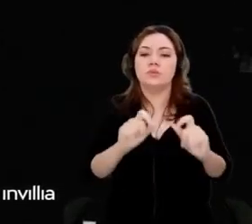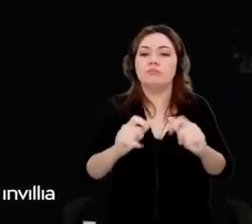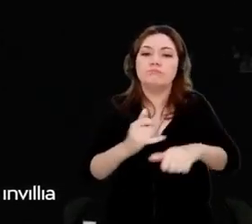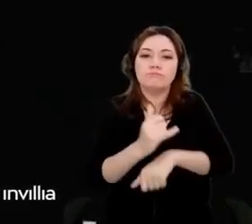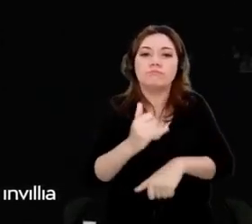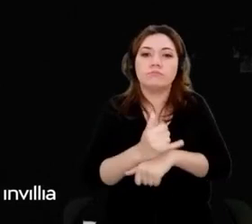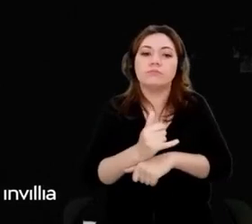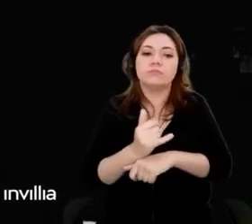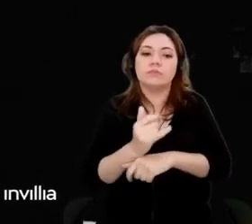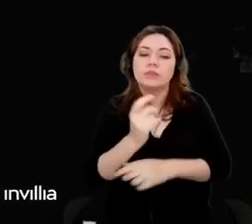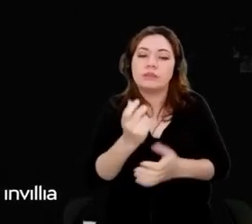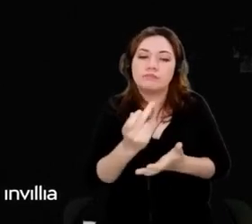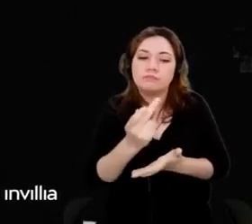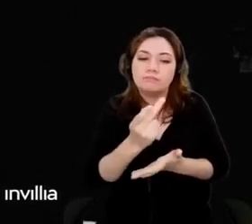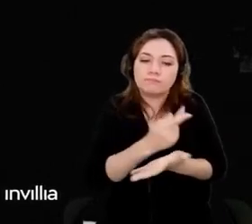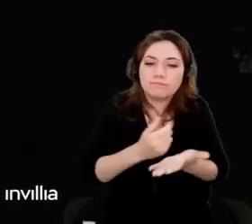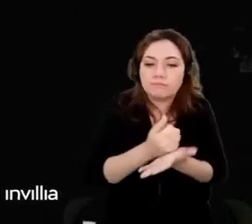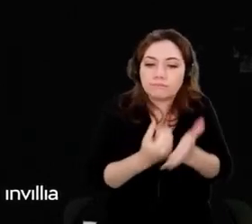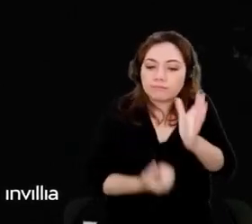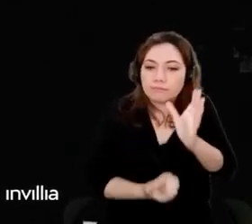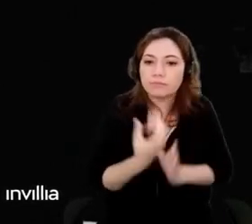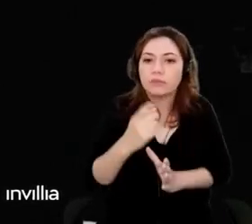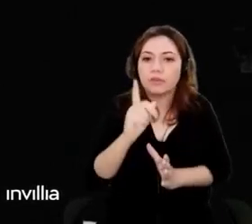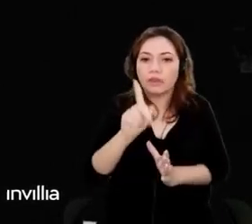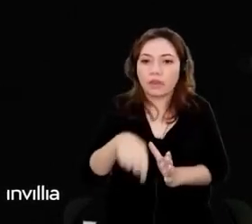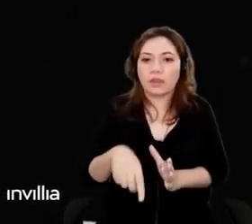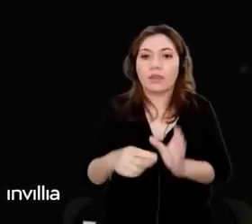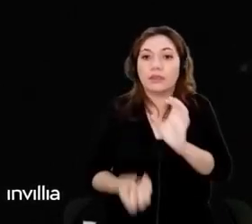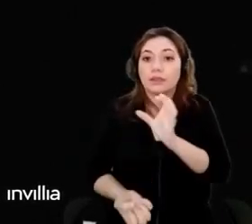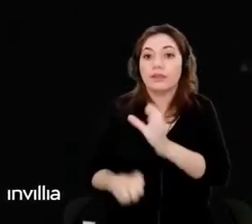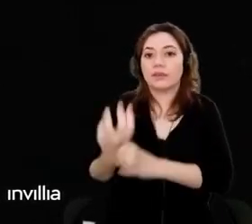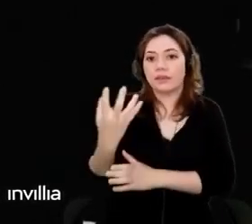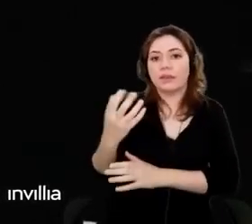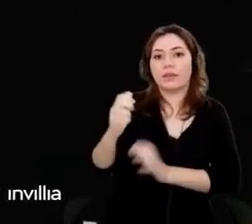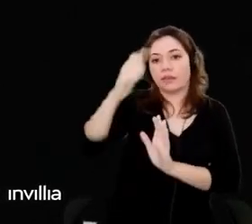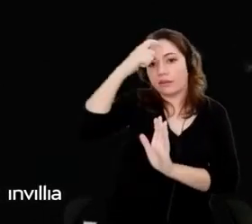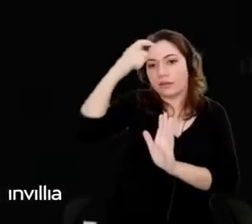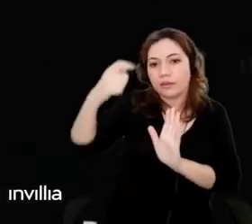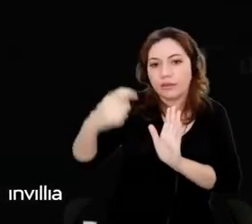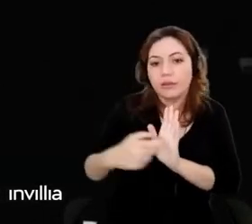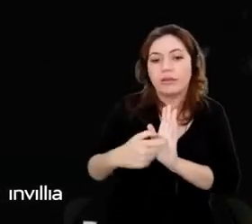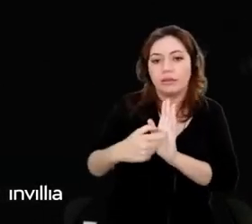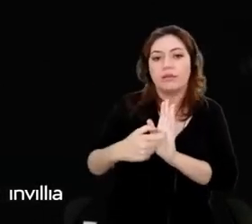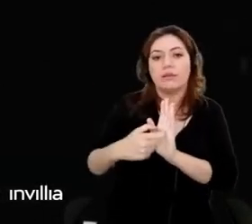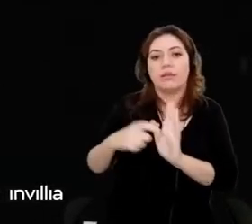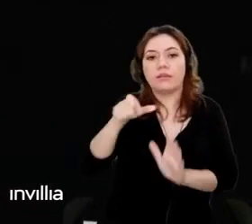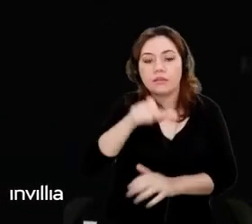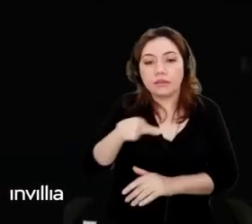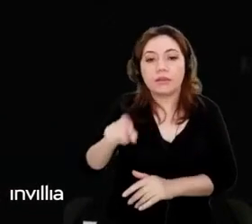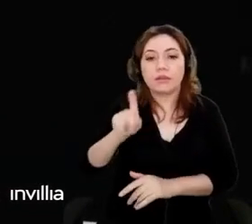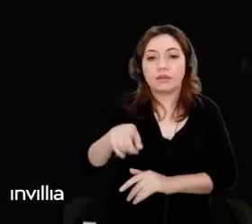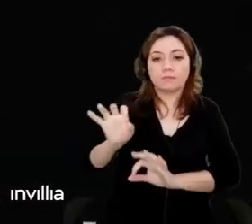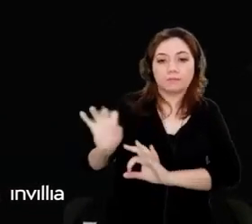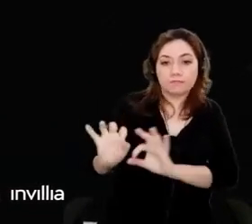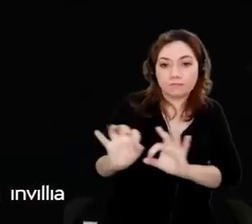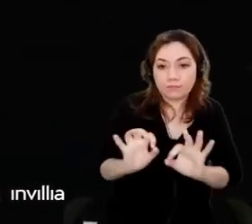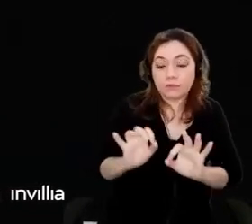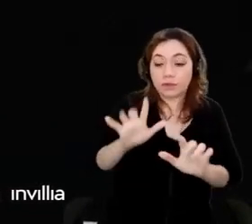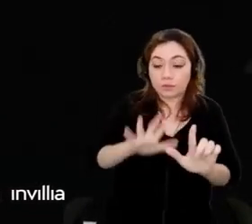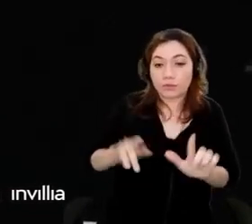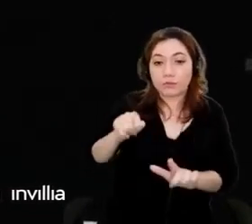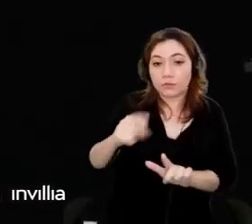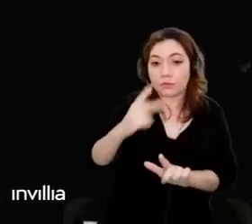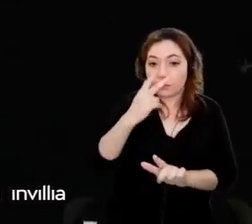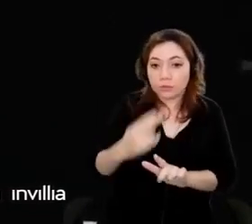by orchestrating the platforms and external components to build more productivity for every other